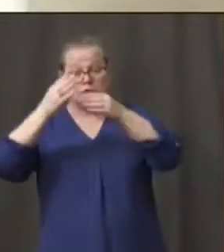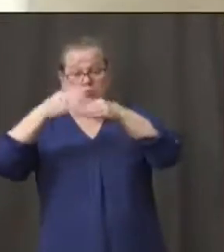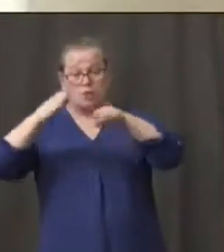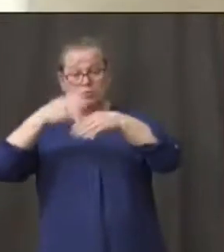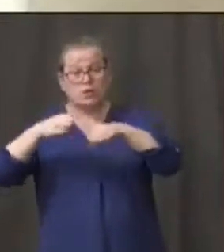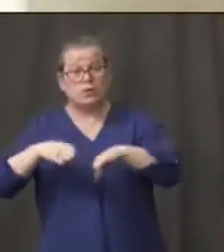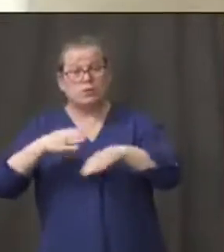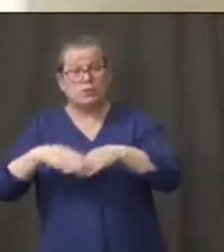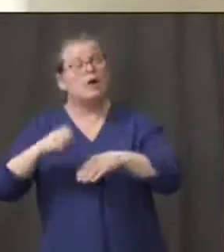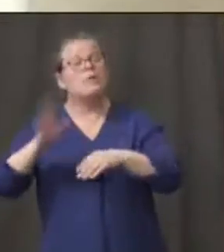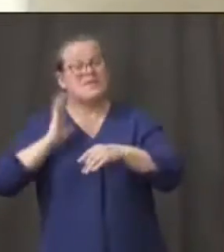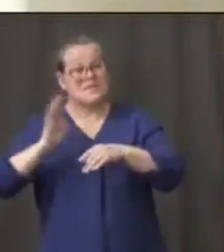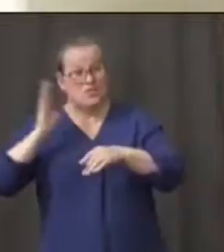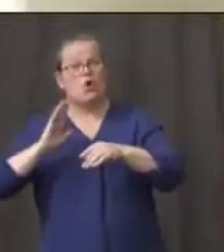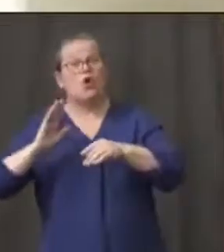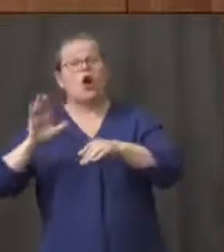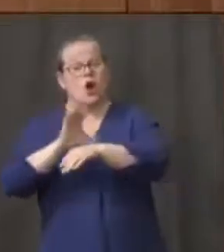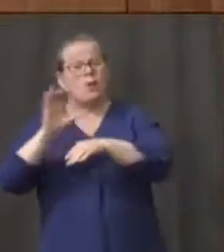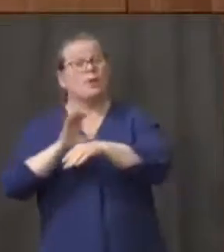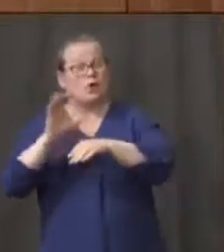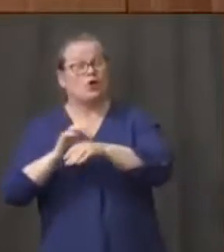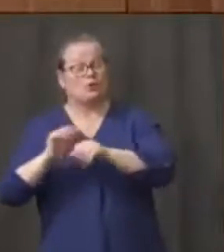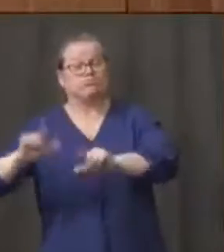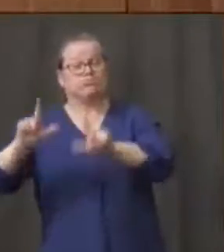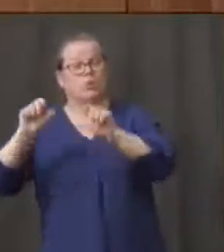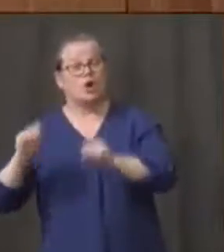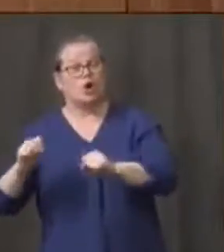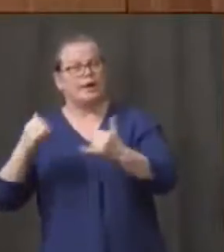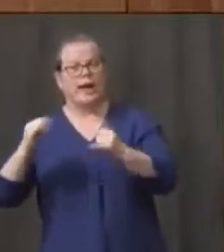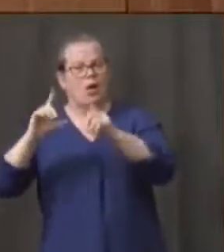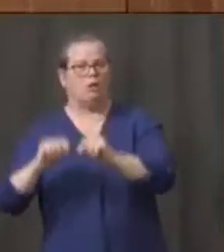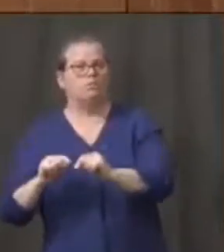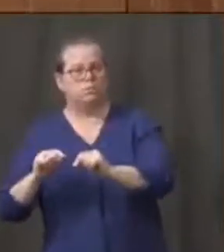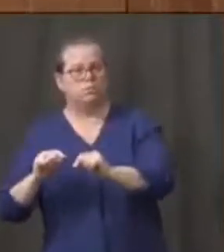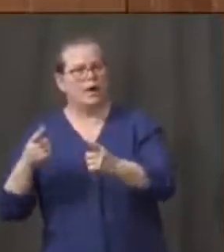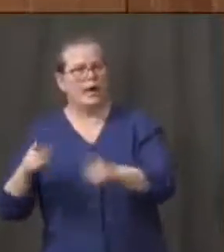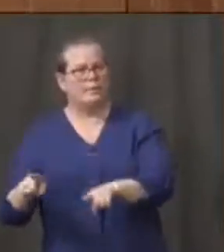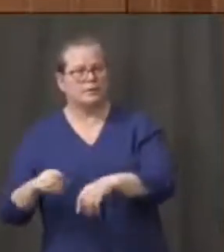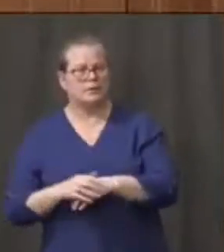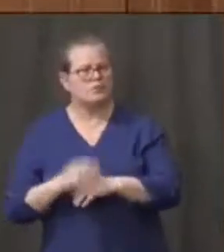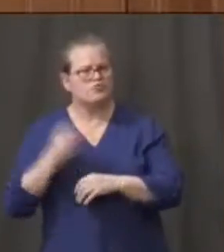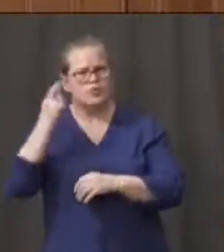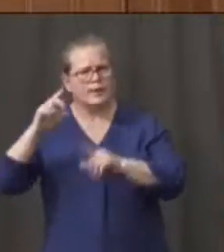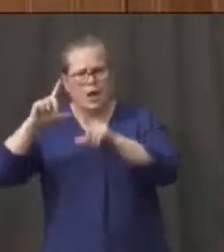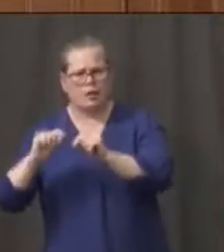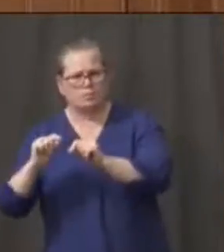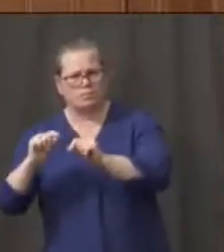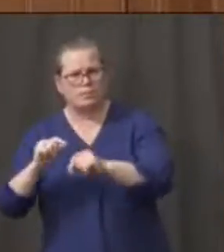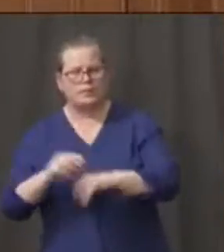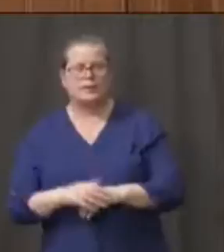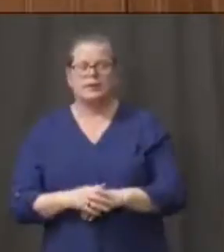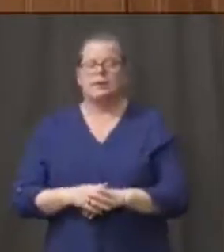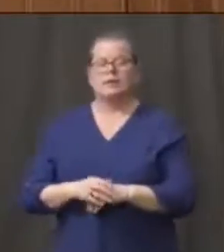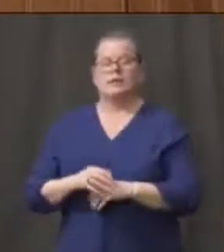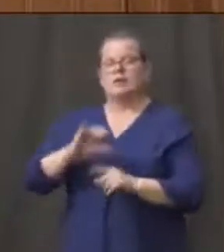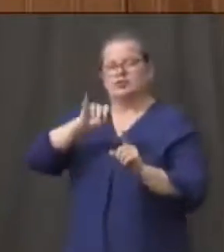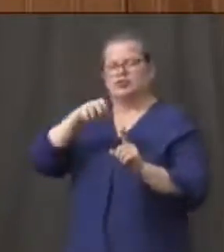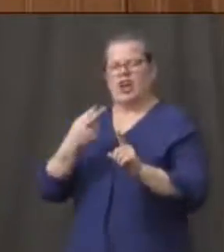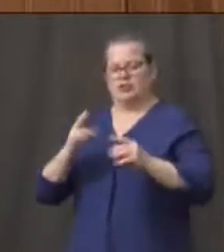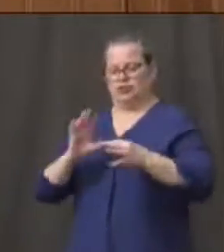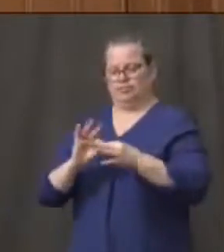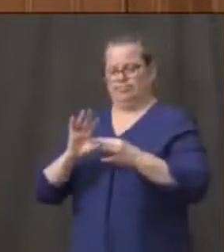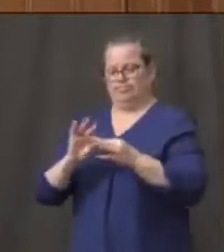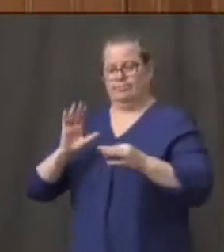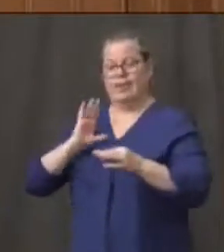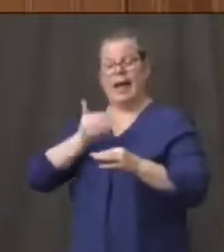Yeah. So our informatics team that produces that report every night is actively working on the several other